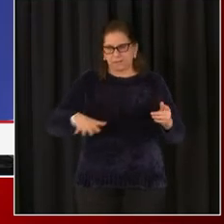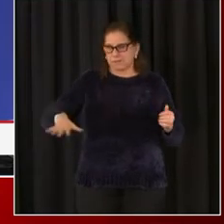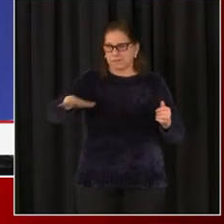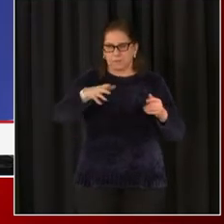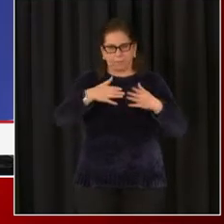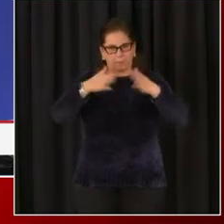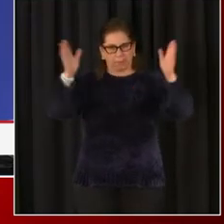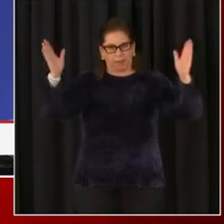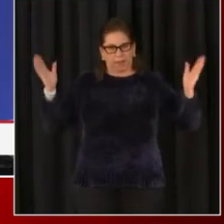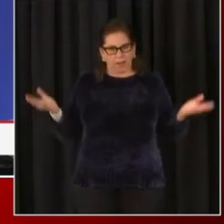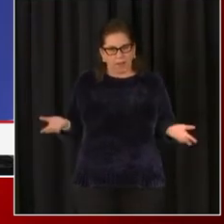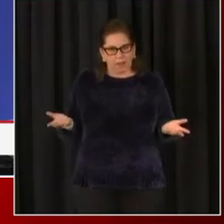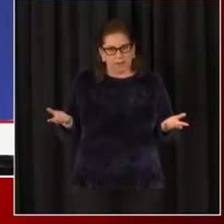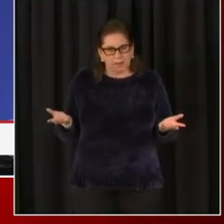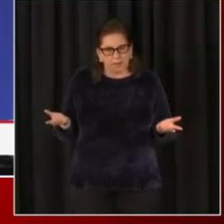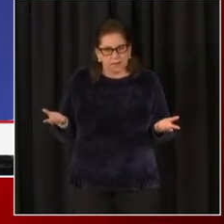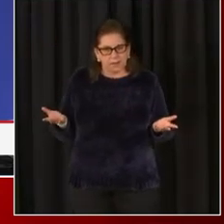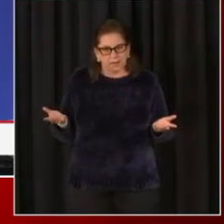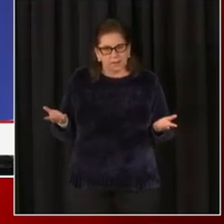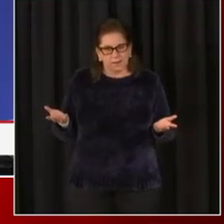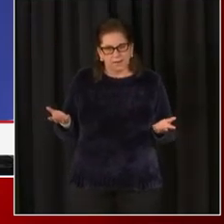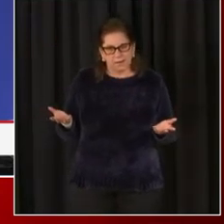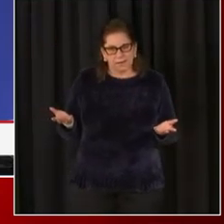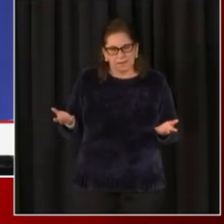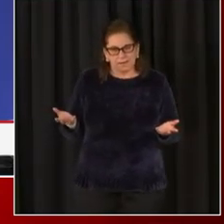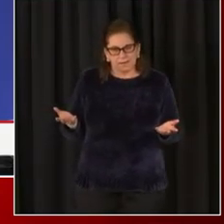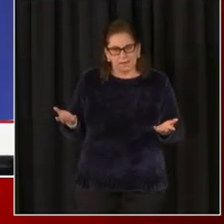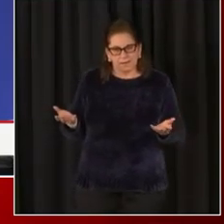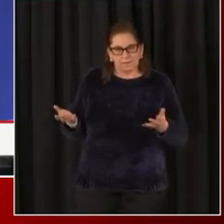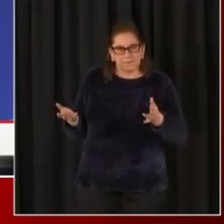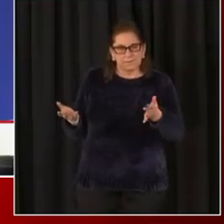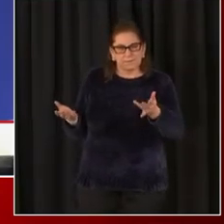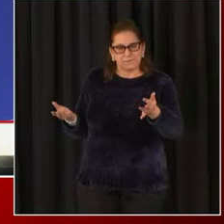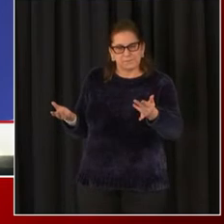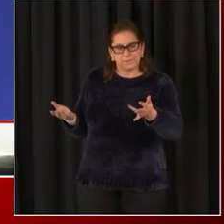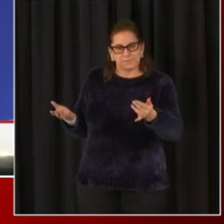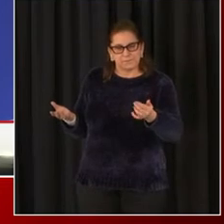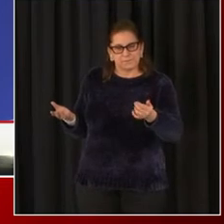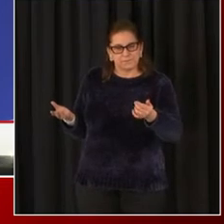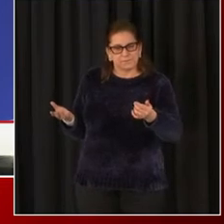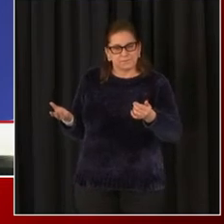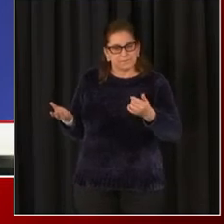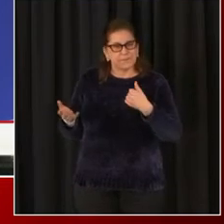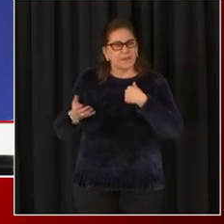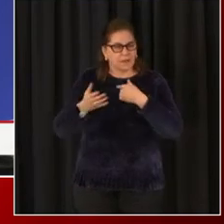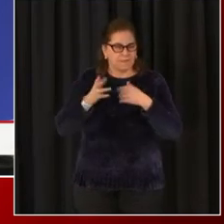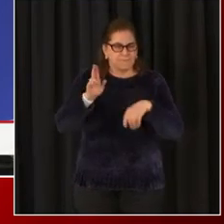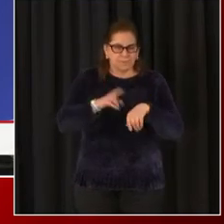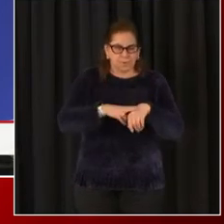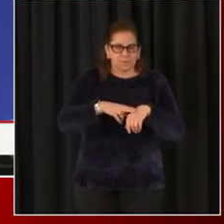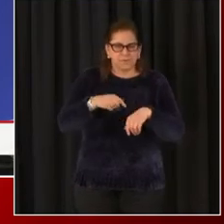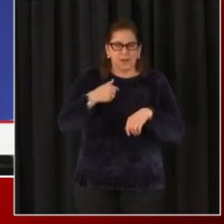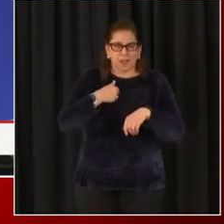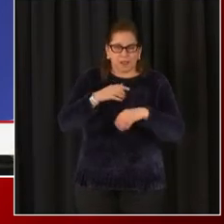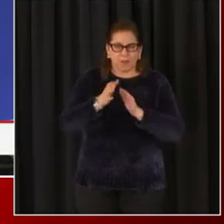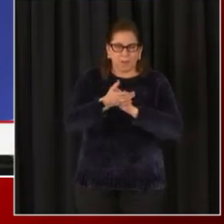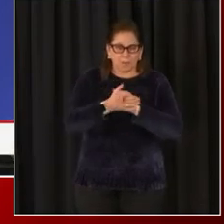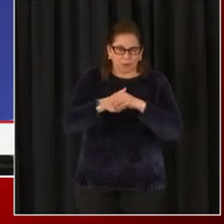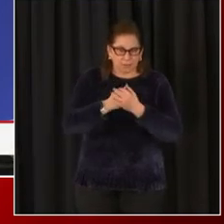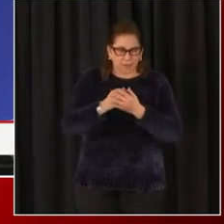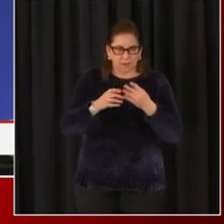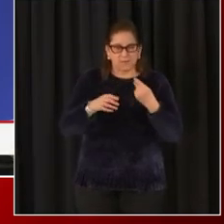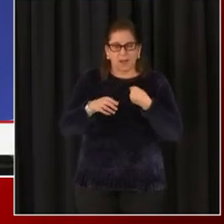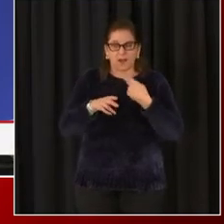uh, we're all well attended to. Um, and yes, I did wash my hands, my hands because of the temperature remained gloved,